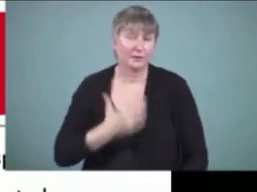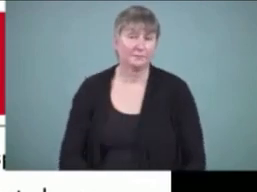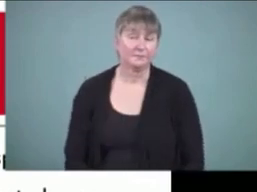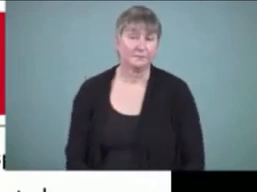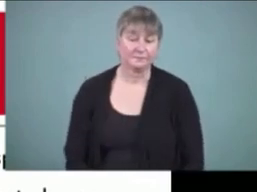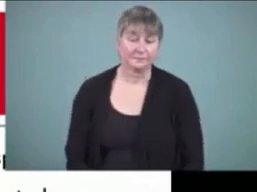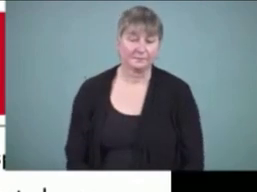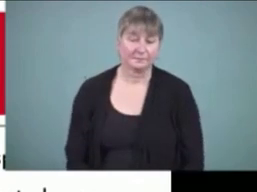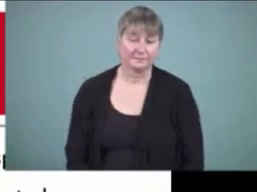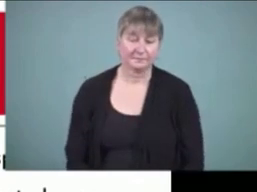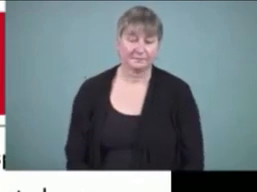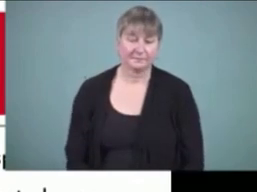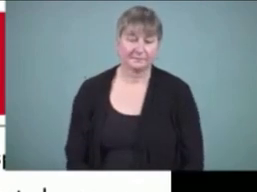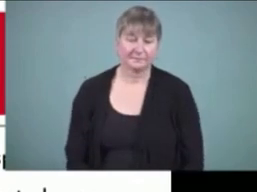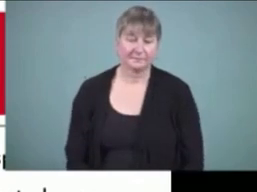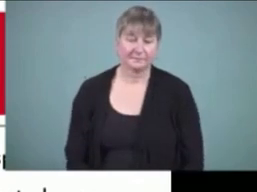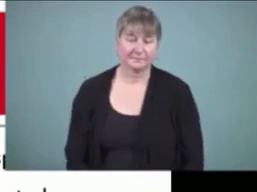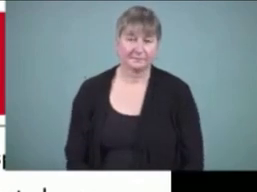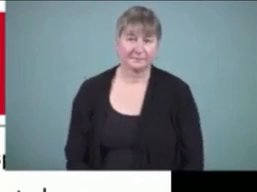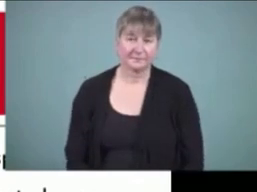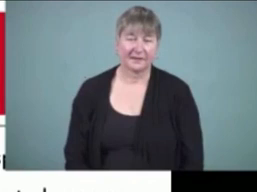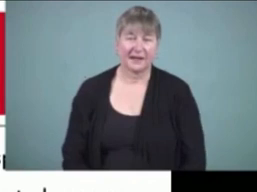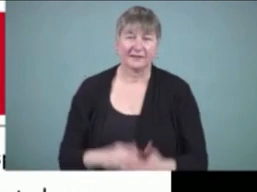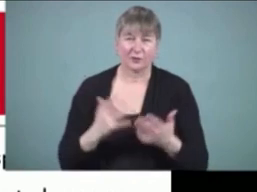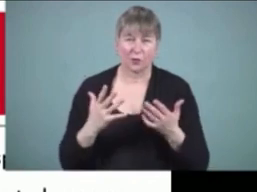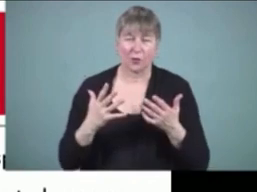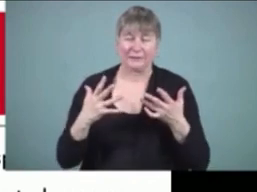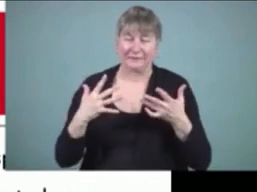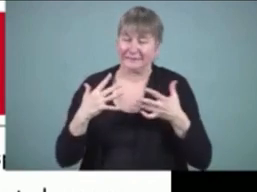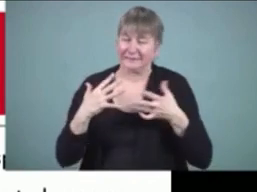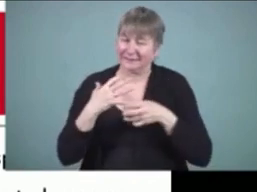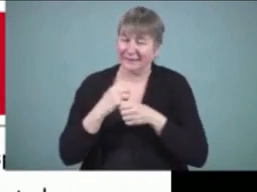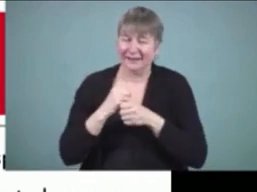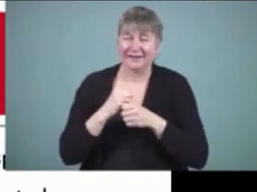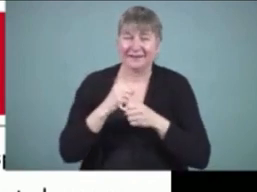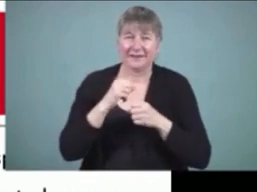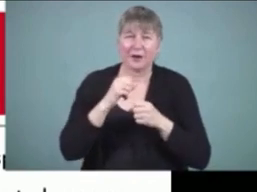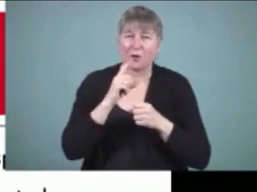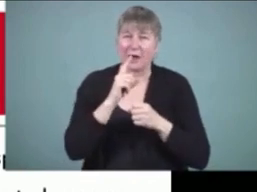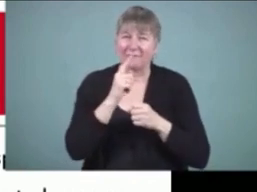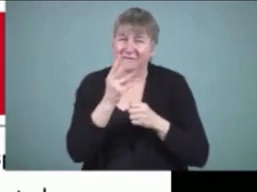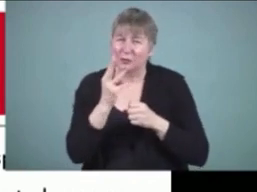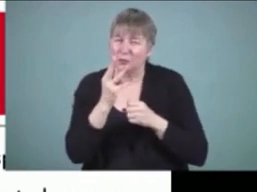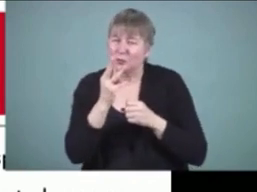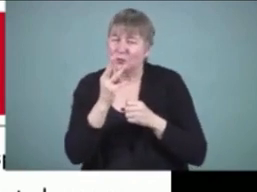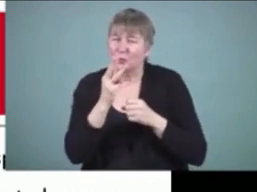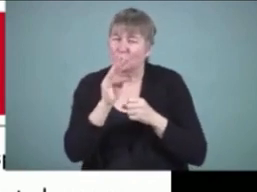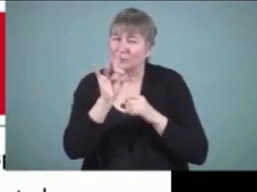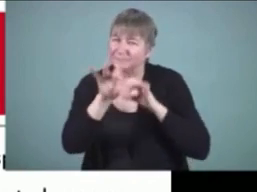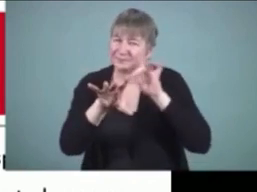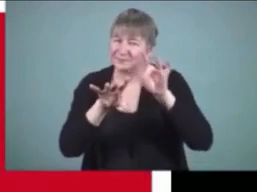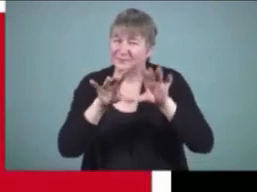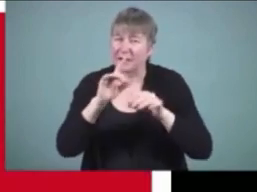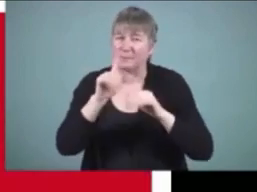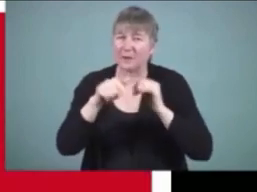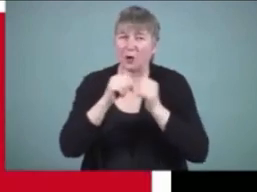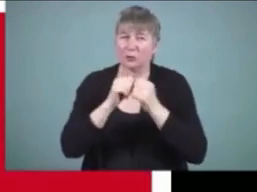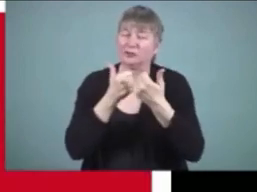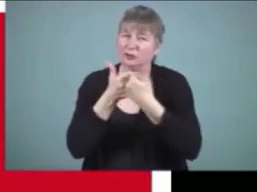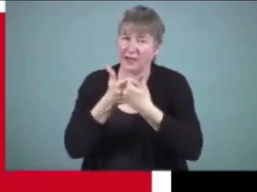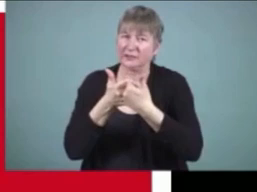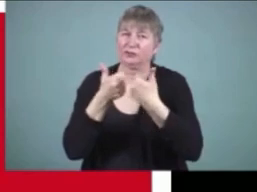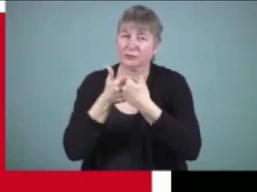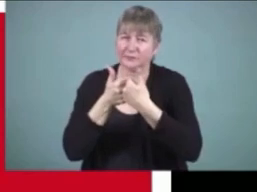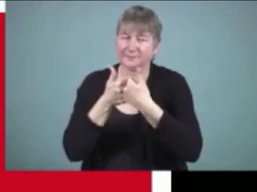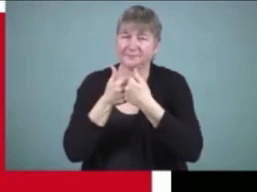we close i want to give a few thoughts on one of the most challenging bits um in the next slide that we're going to focus